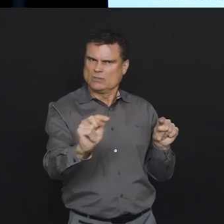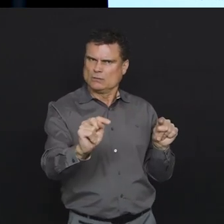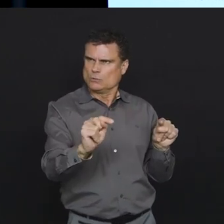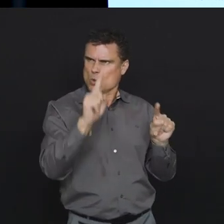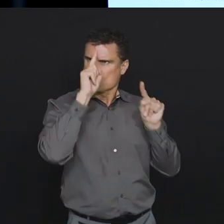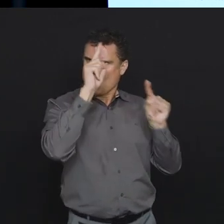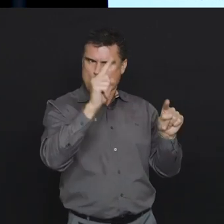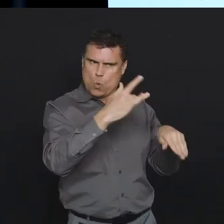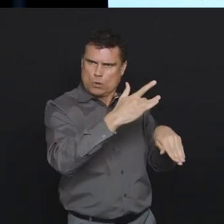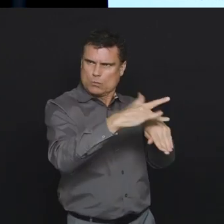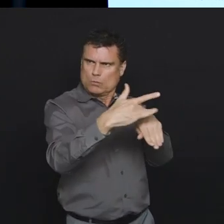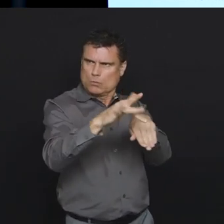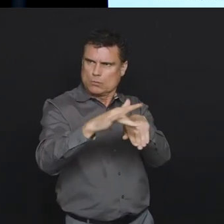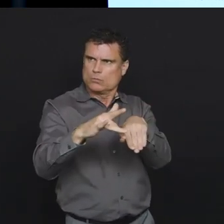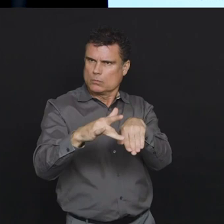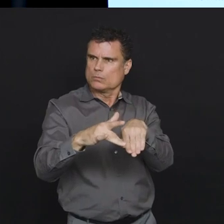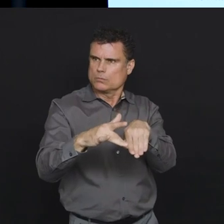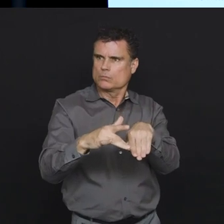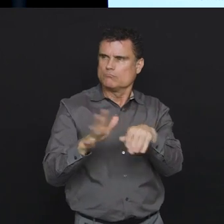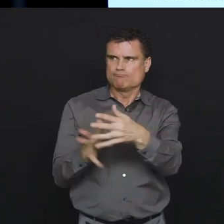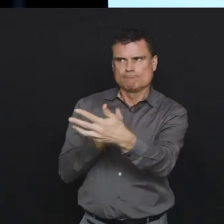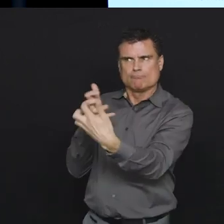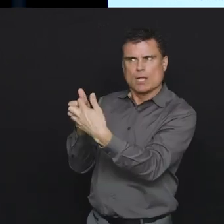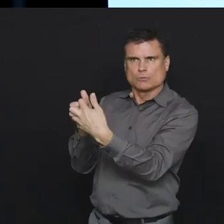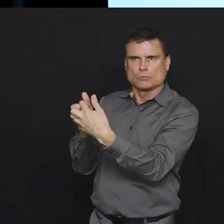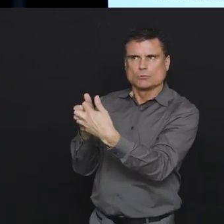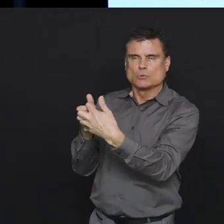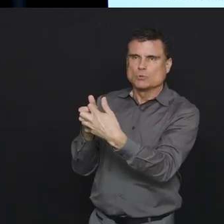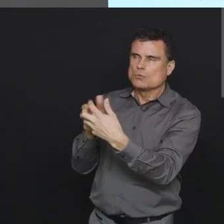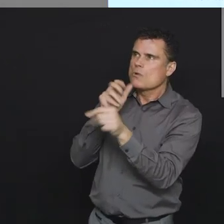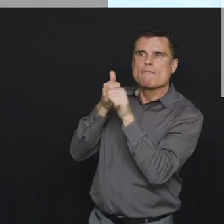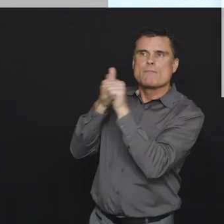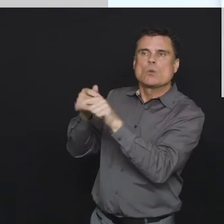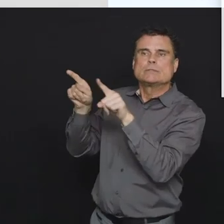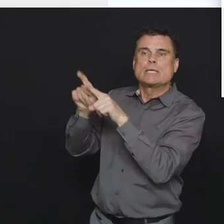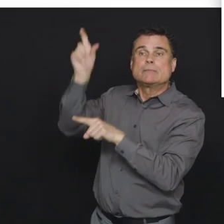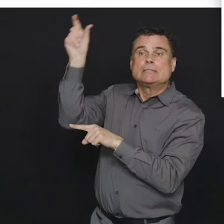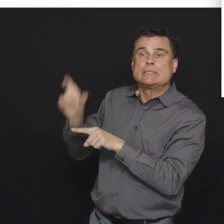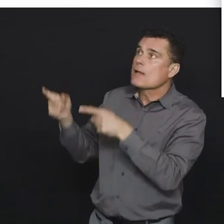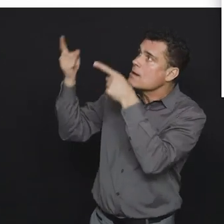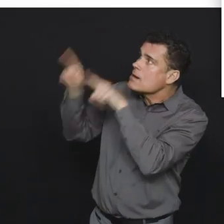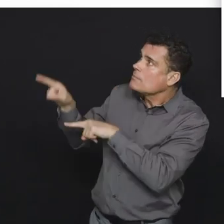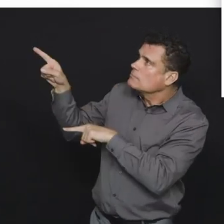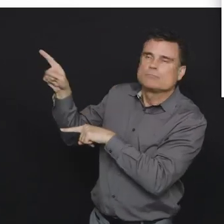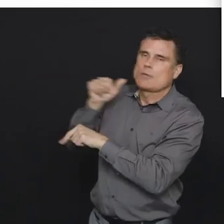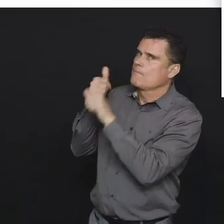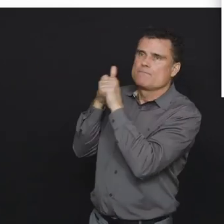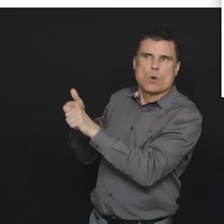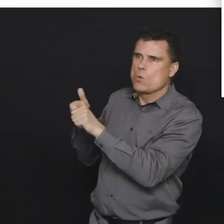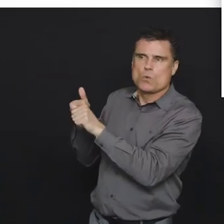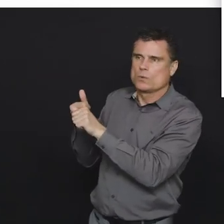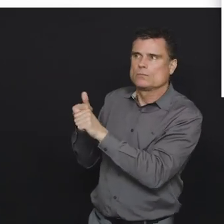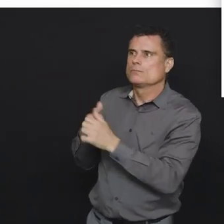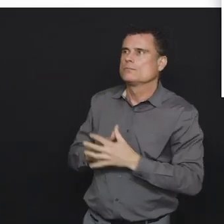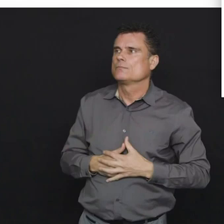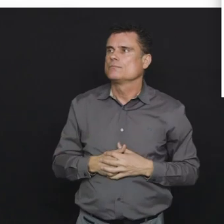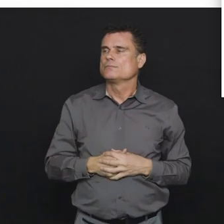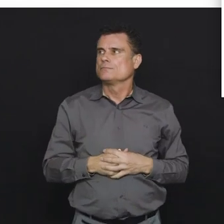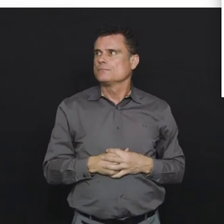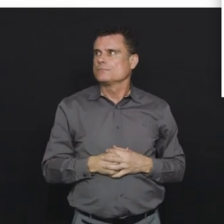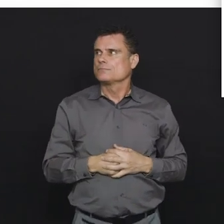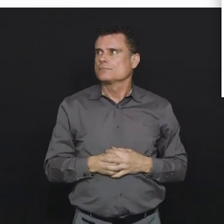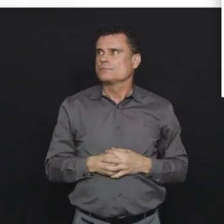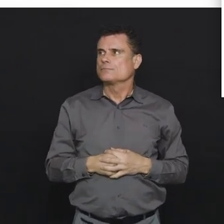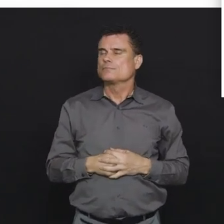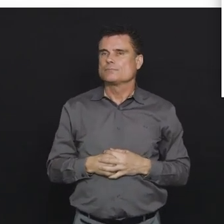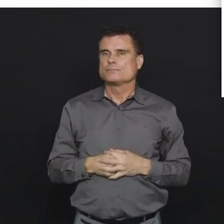other things and other care that will be required in the healthcare system. Again, you see the three levels of chart, you see where BC is